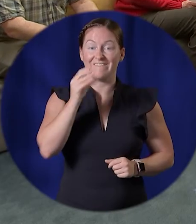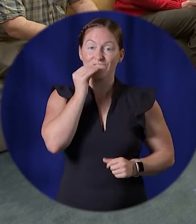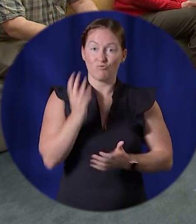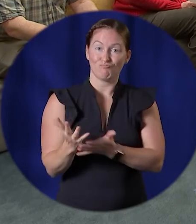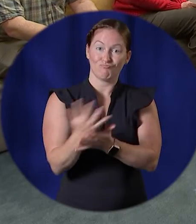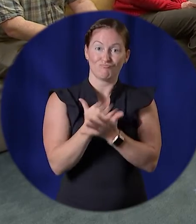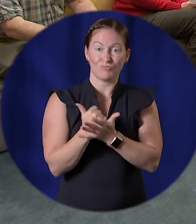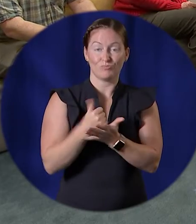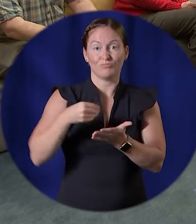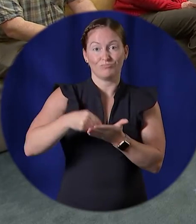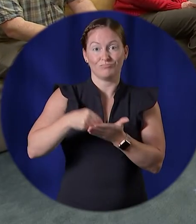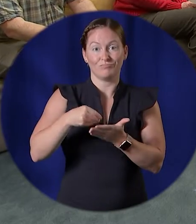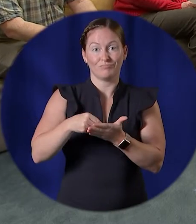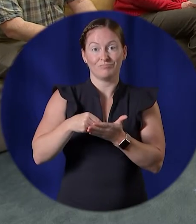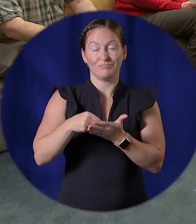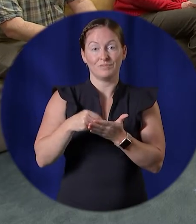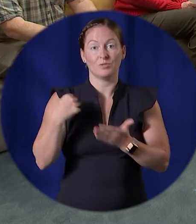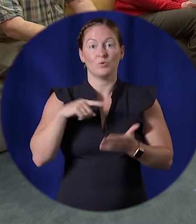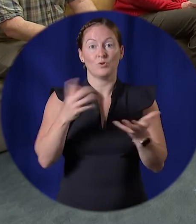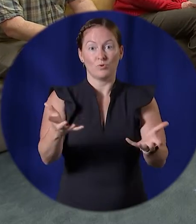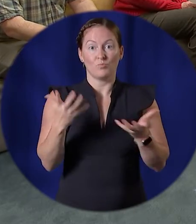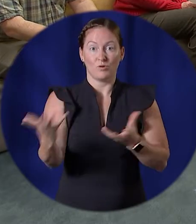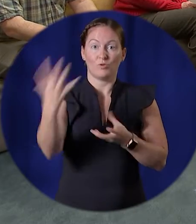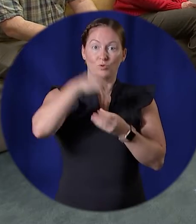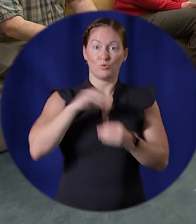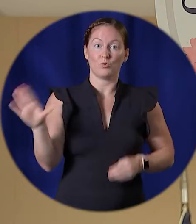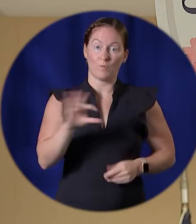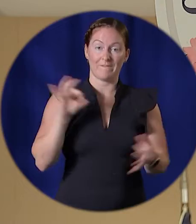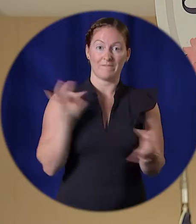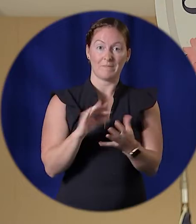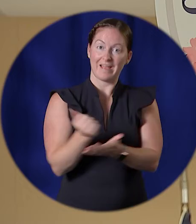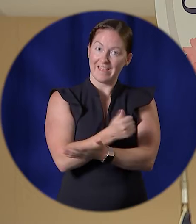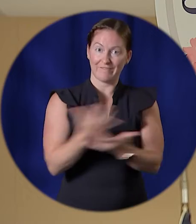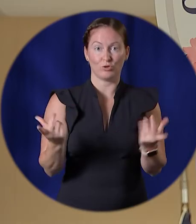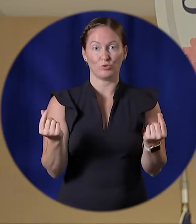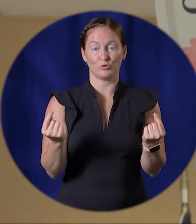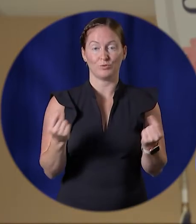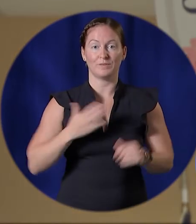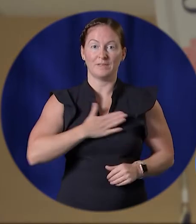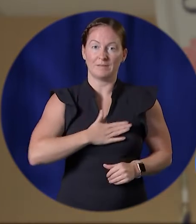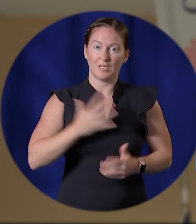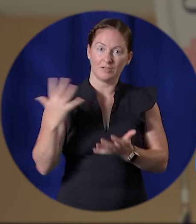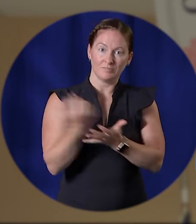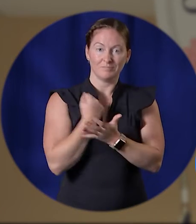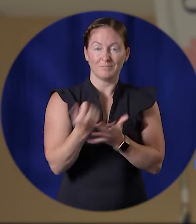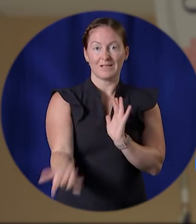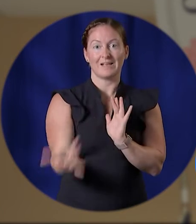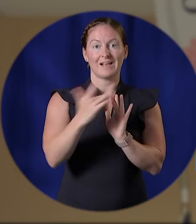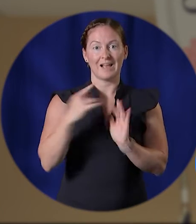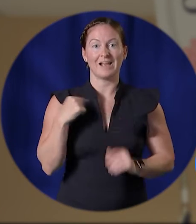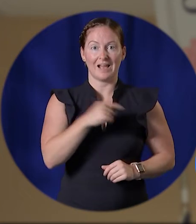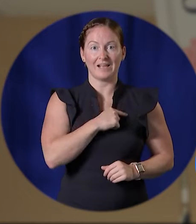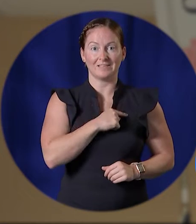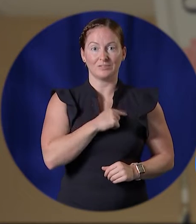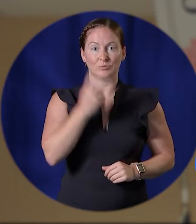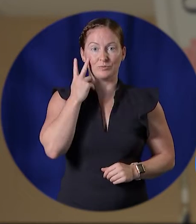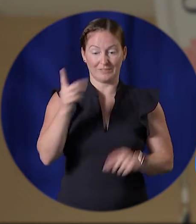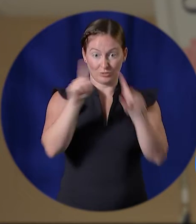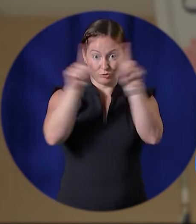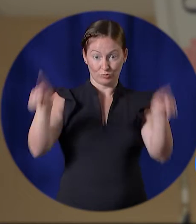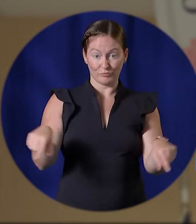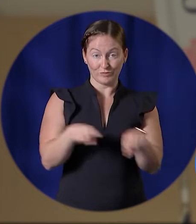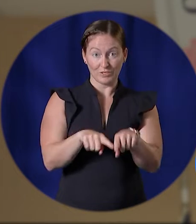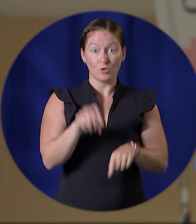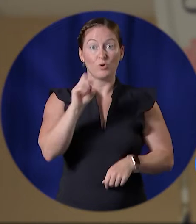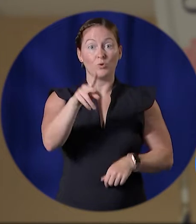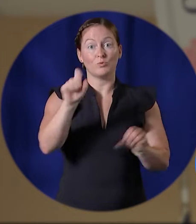we work to incorporate your feedback into what we do. Please feel free to use our contact information on the screen or feel free